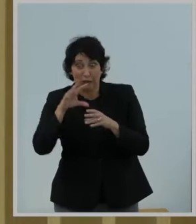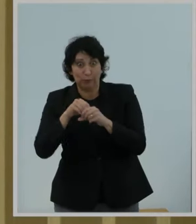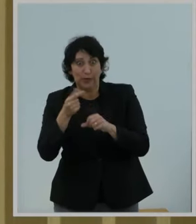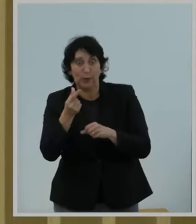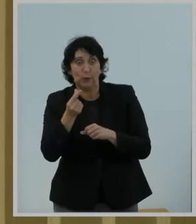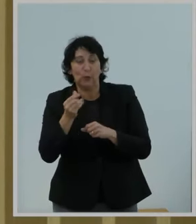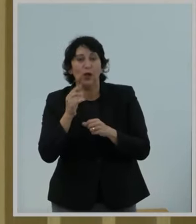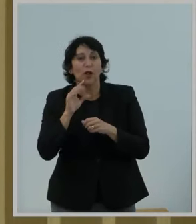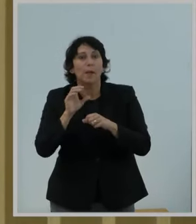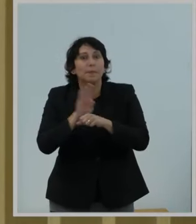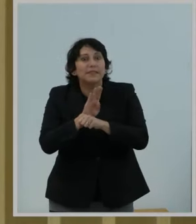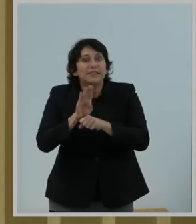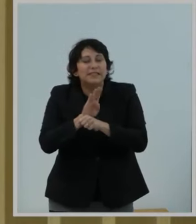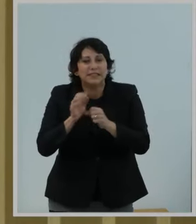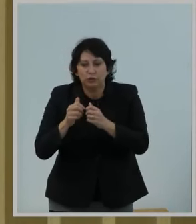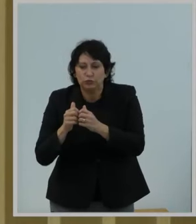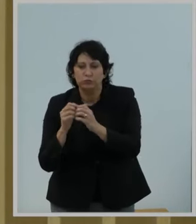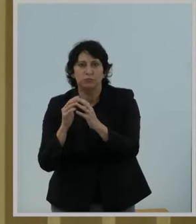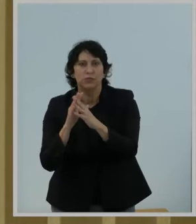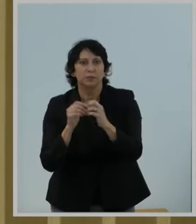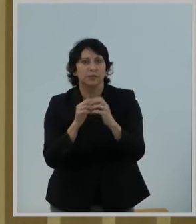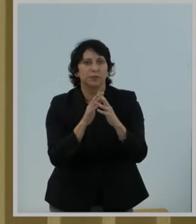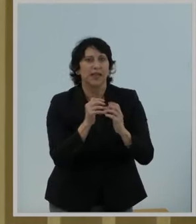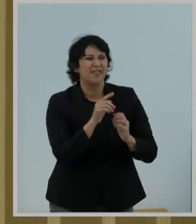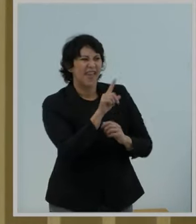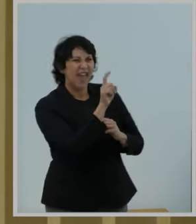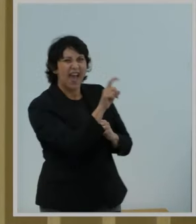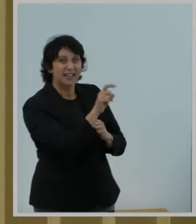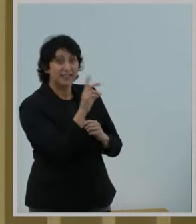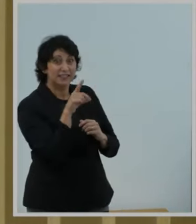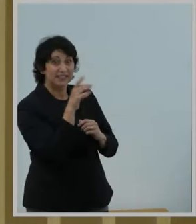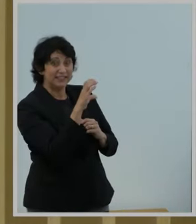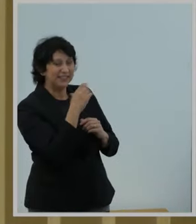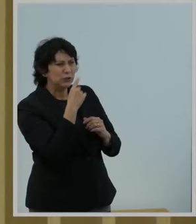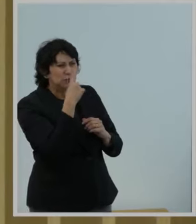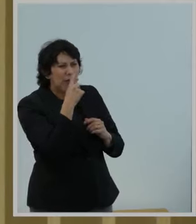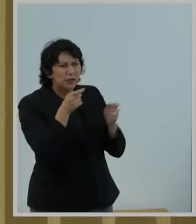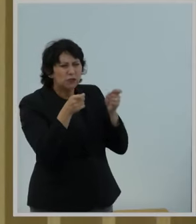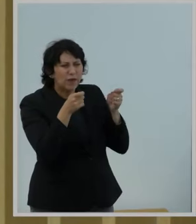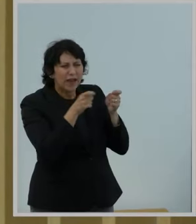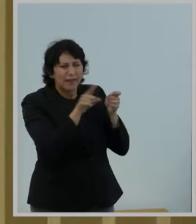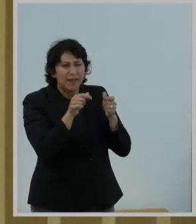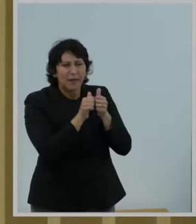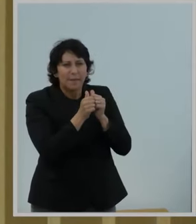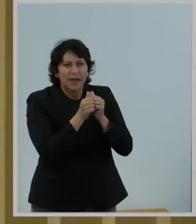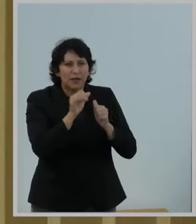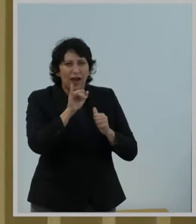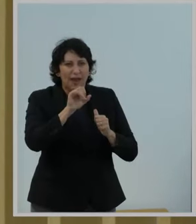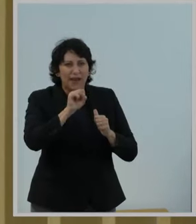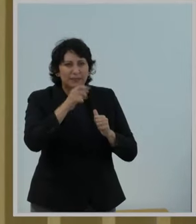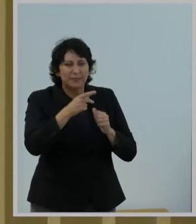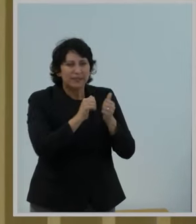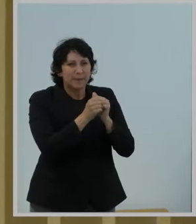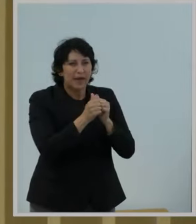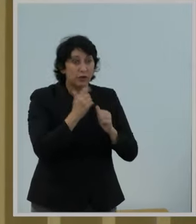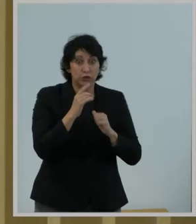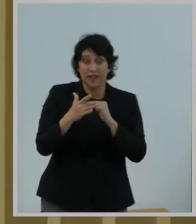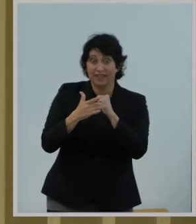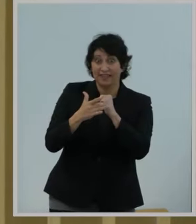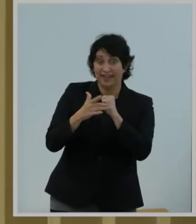first asked D.C. to heavily regulate their ISP competitors. The tech companies